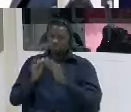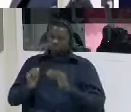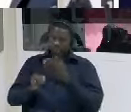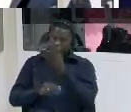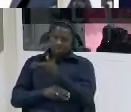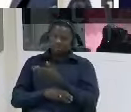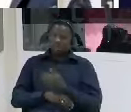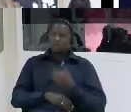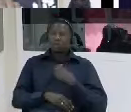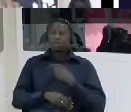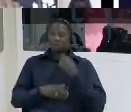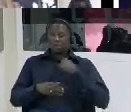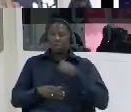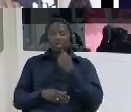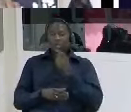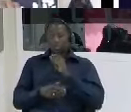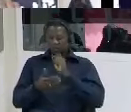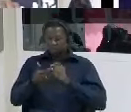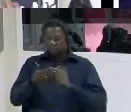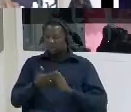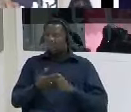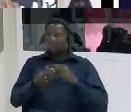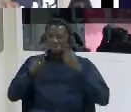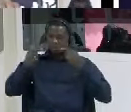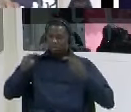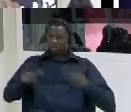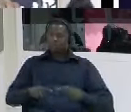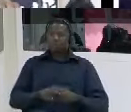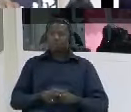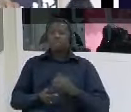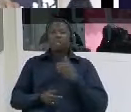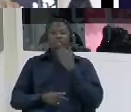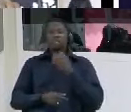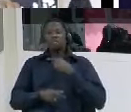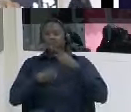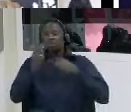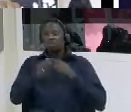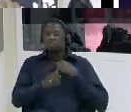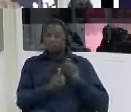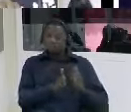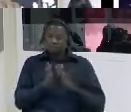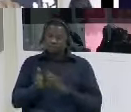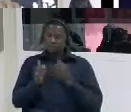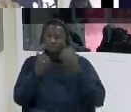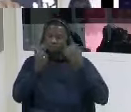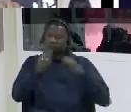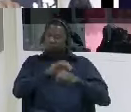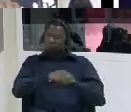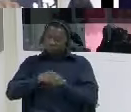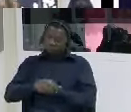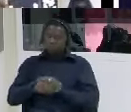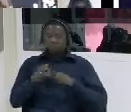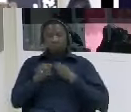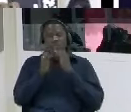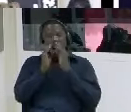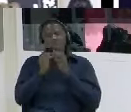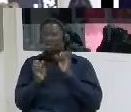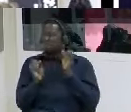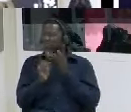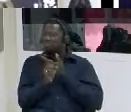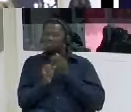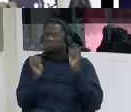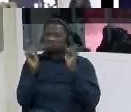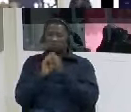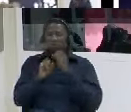me my involvement in the coup plot i said nothing i don't know nothing about him yes